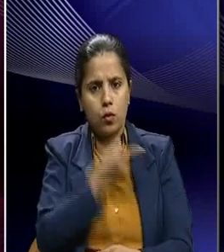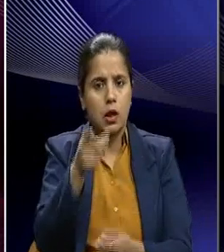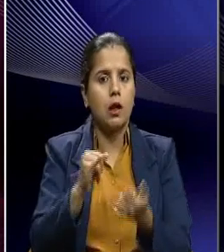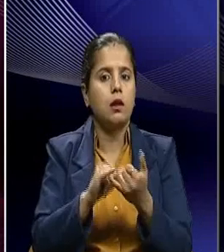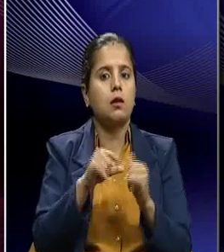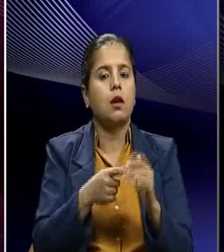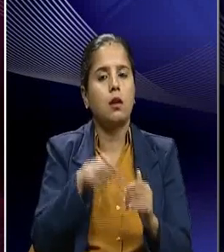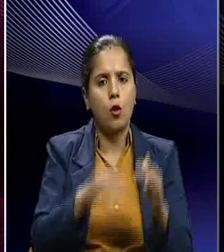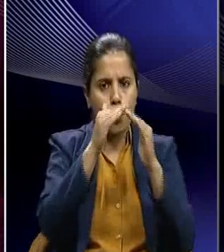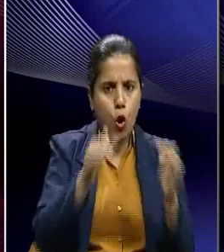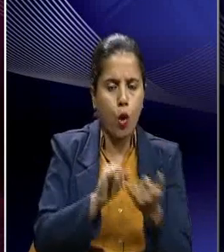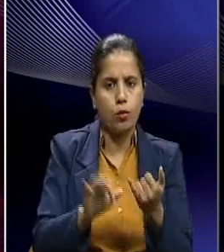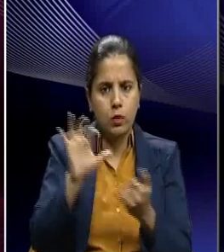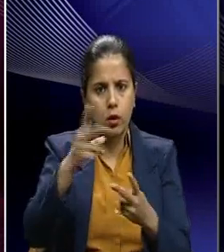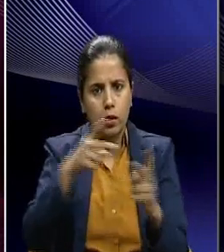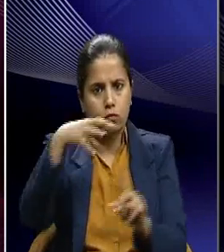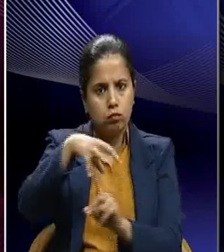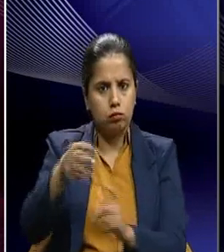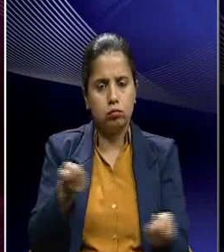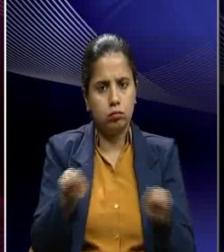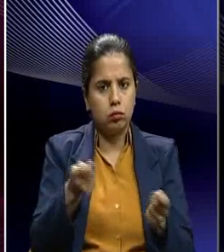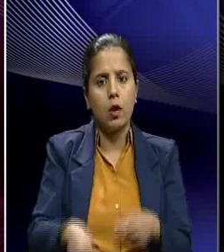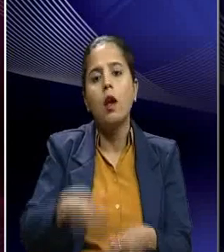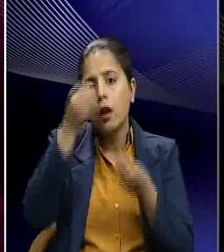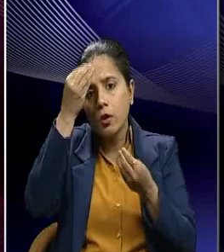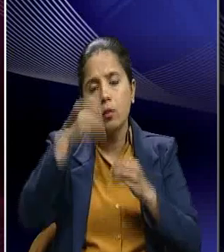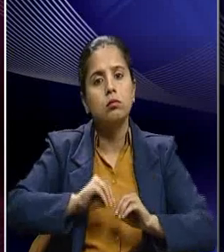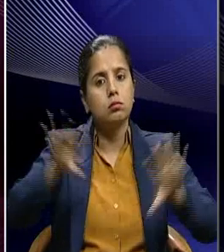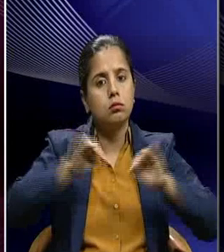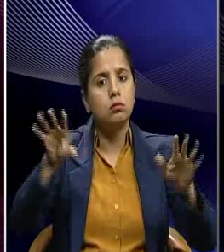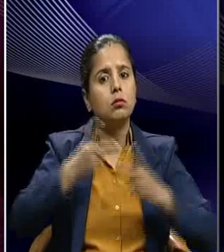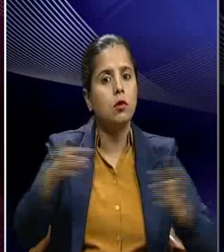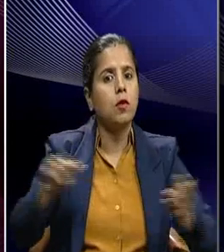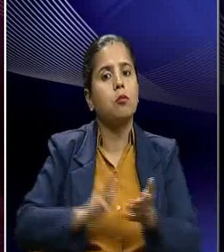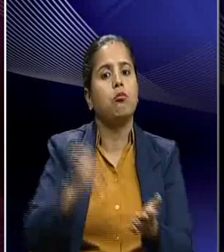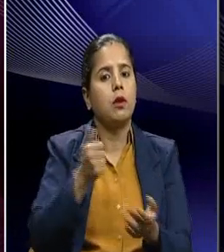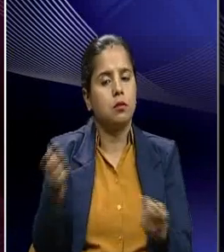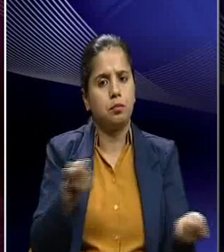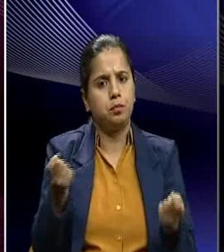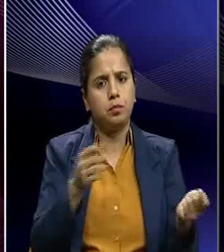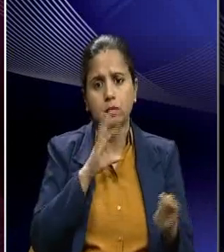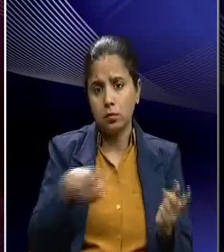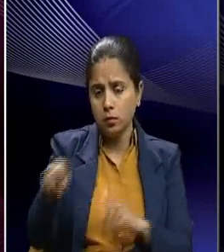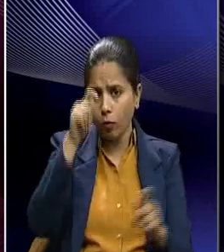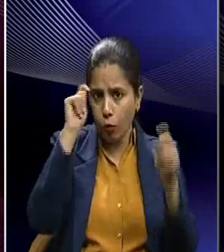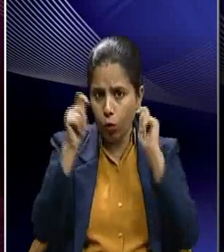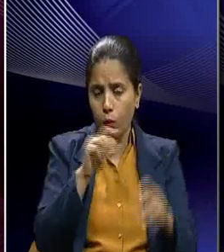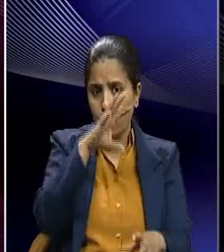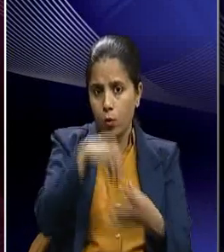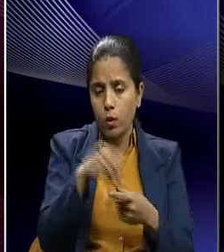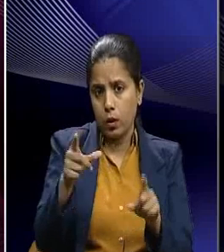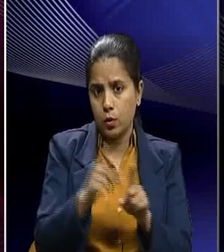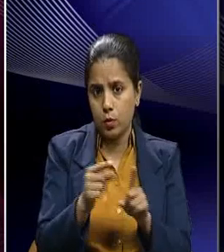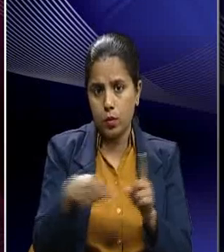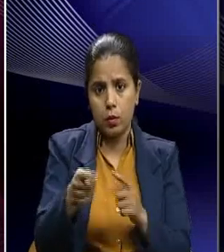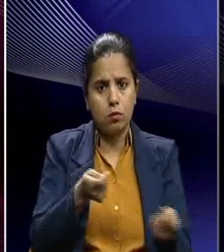home, states, then information and broadcasting. So he not only played an important role in terms of